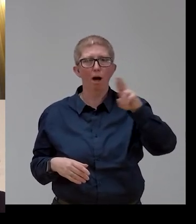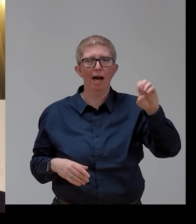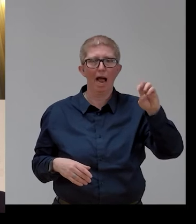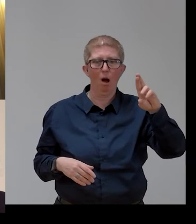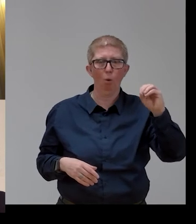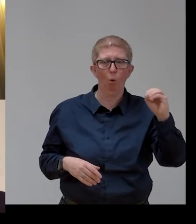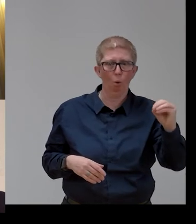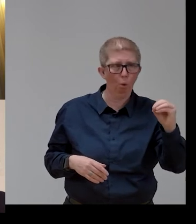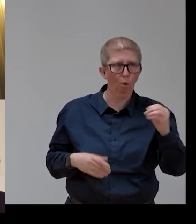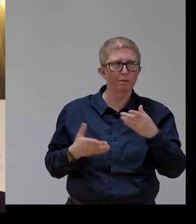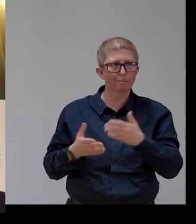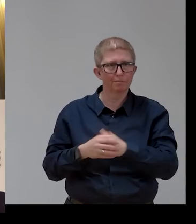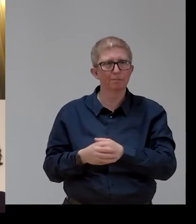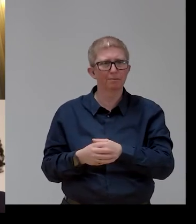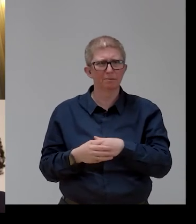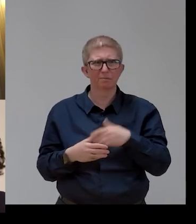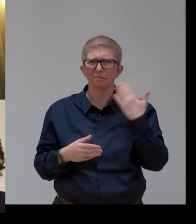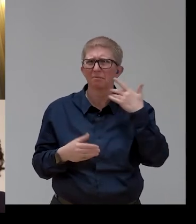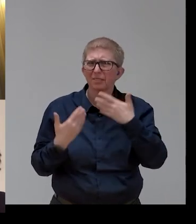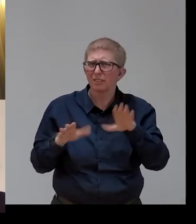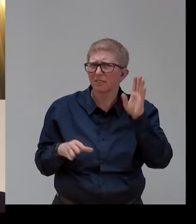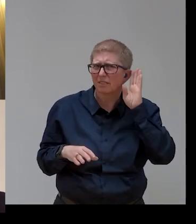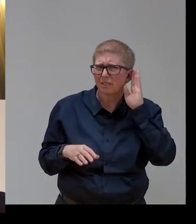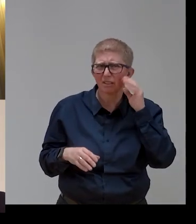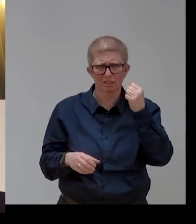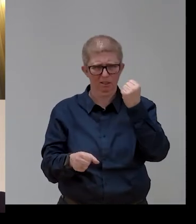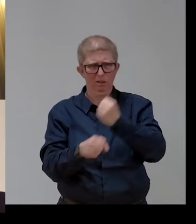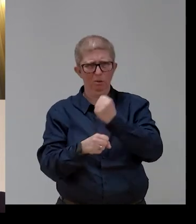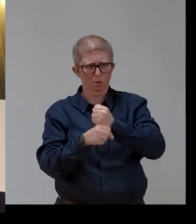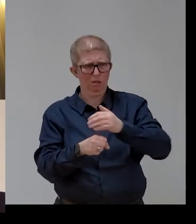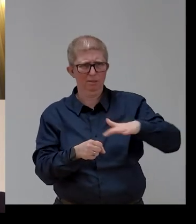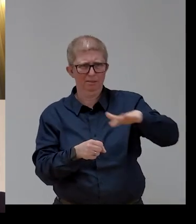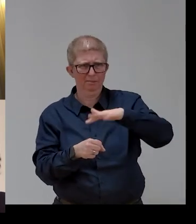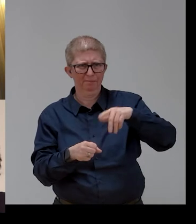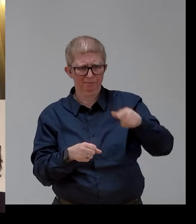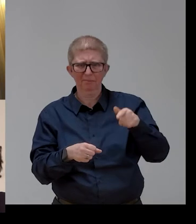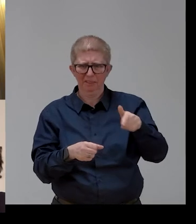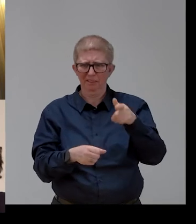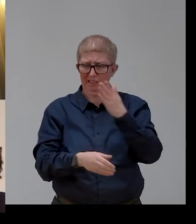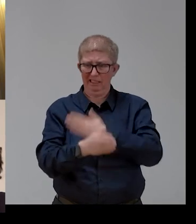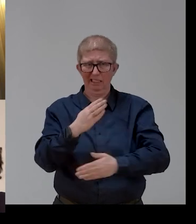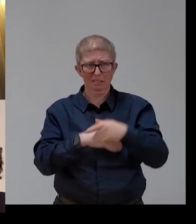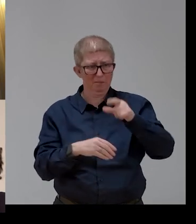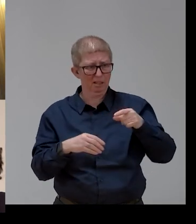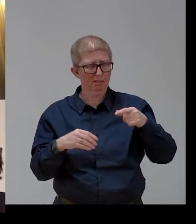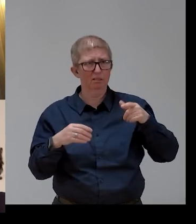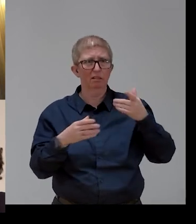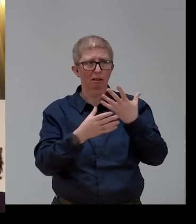the labour market for persons with a disability. Targeted actions might be needed. What can or what should your